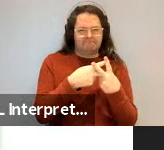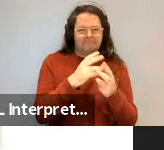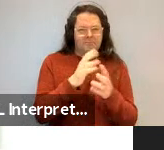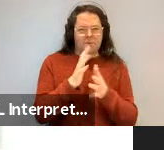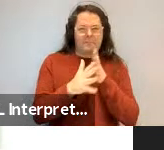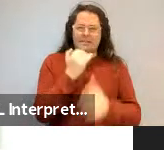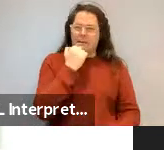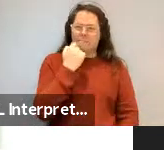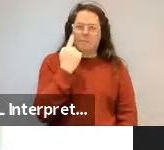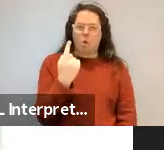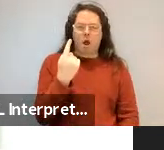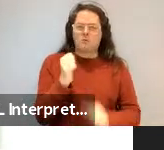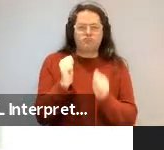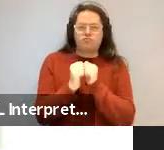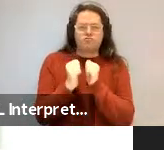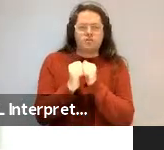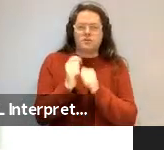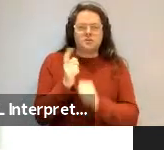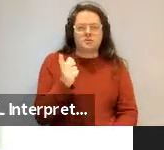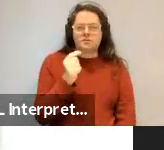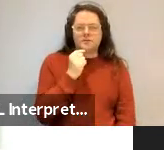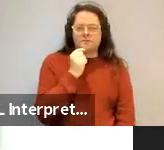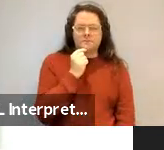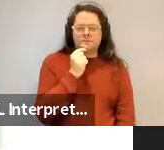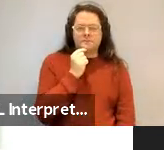Cardinal number one isn't appropriate there.